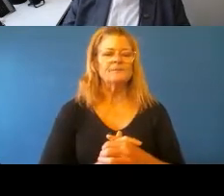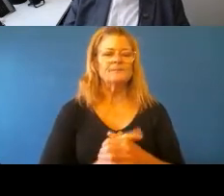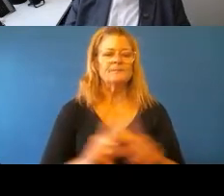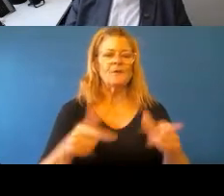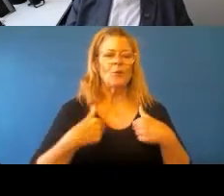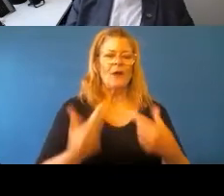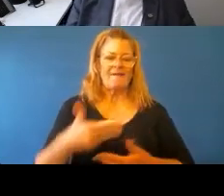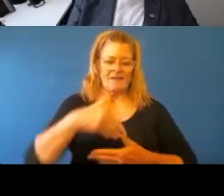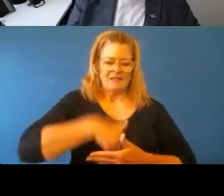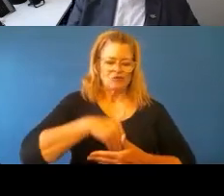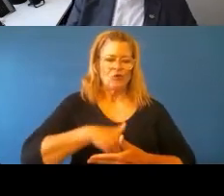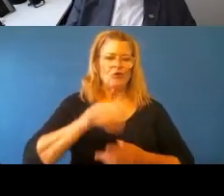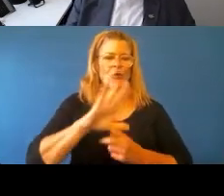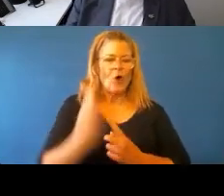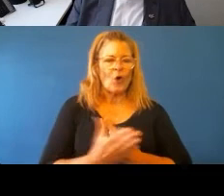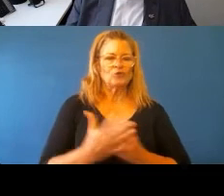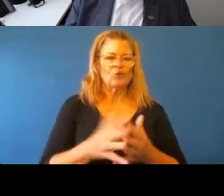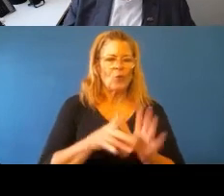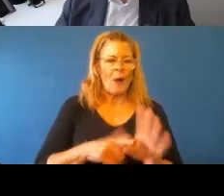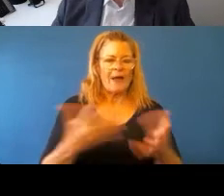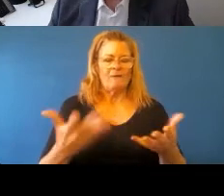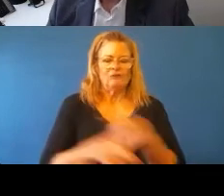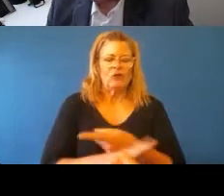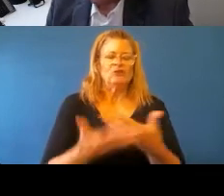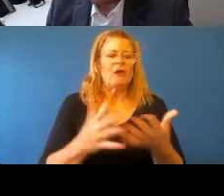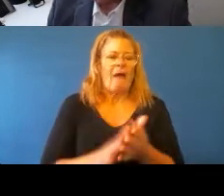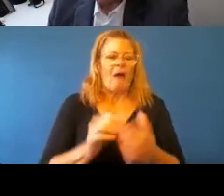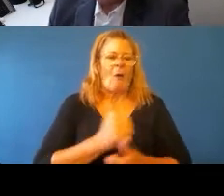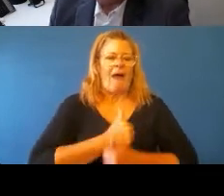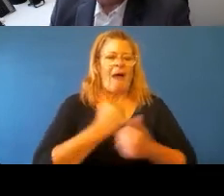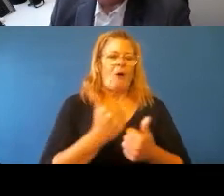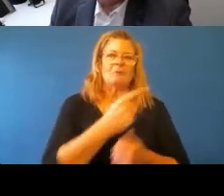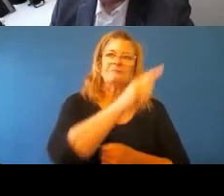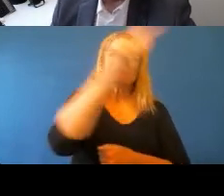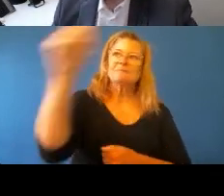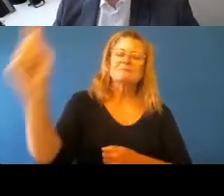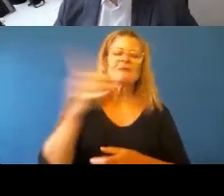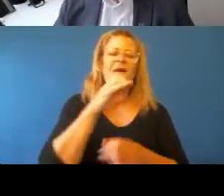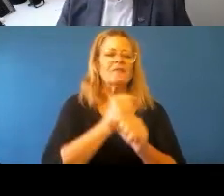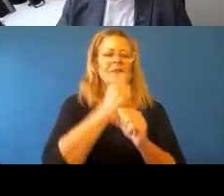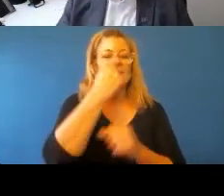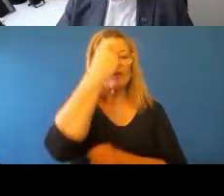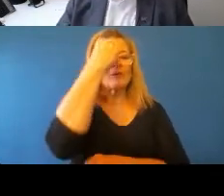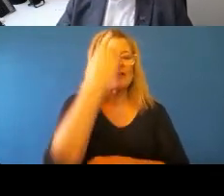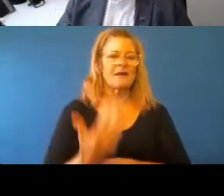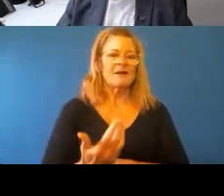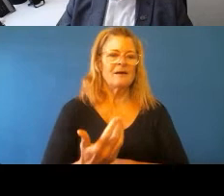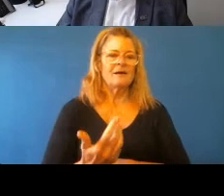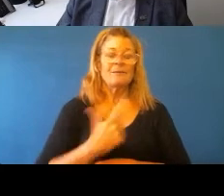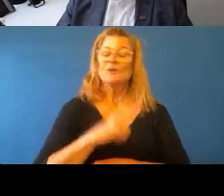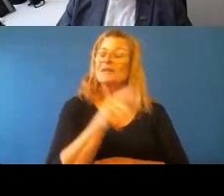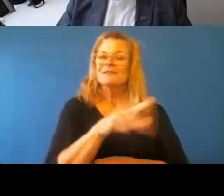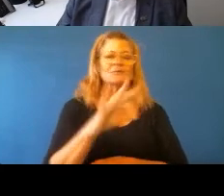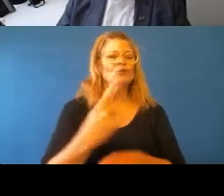element of changing the way our agency people think, because, you know, it's no longer having a stakeholder conversation. I think